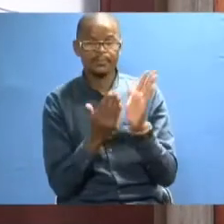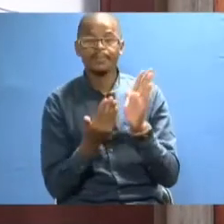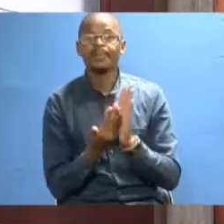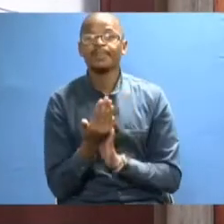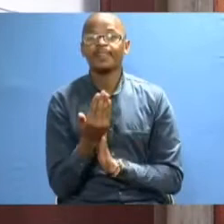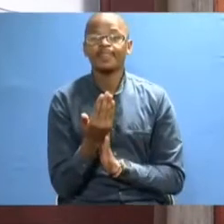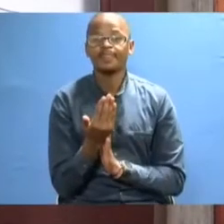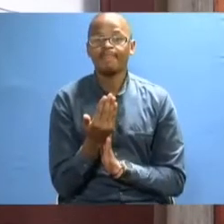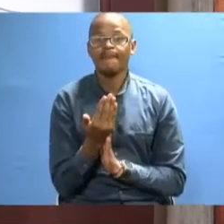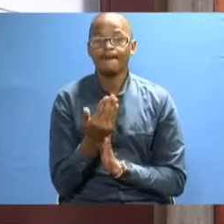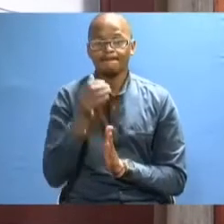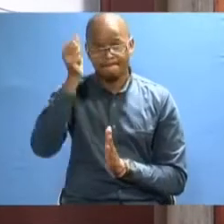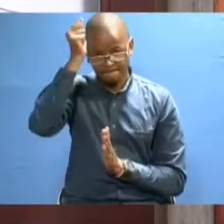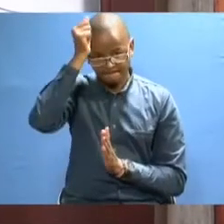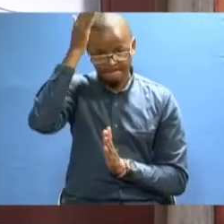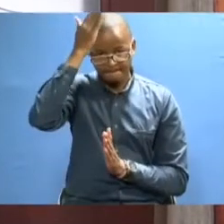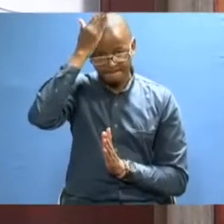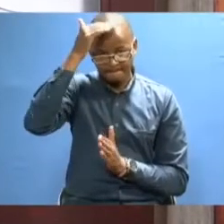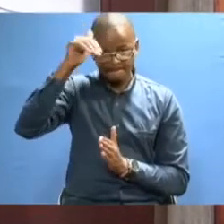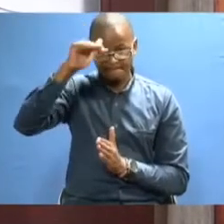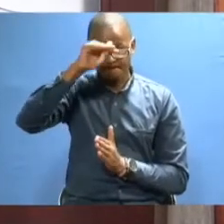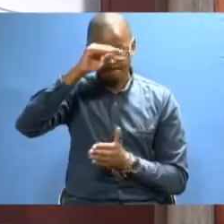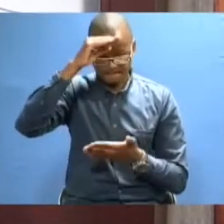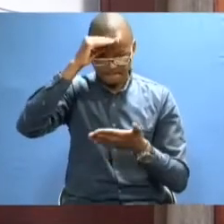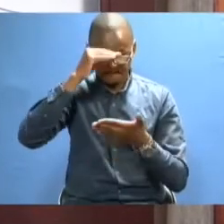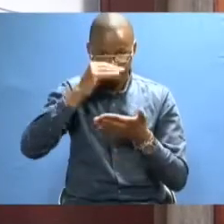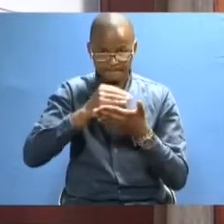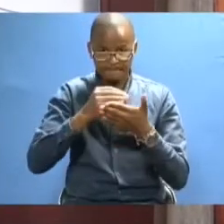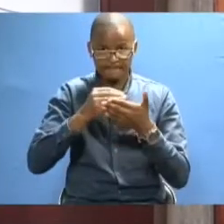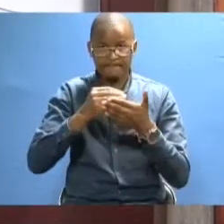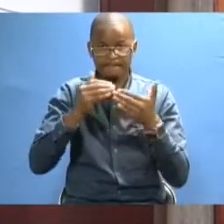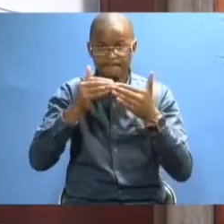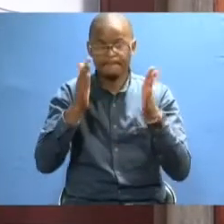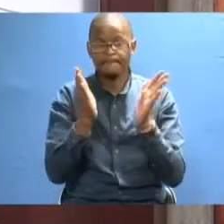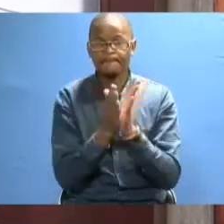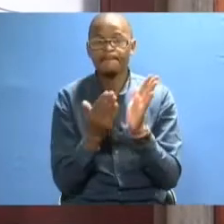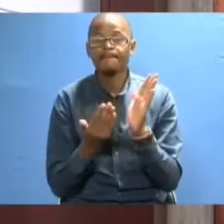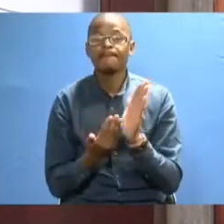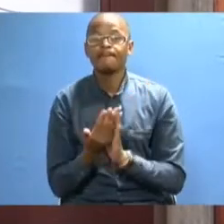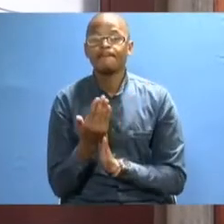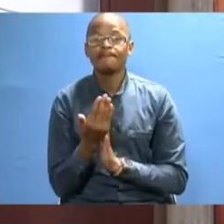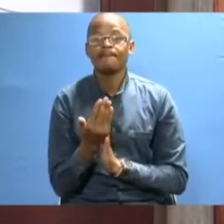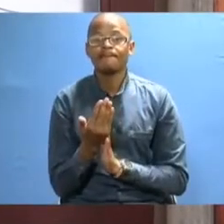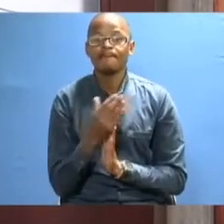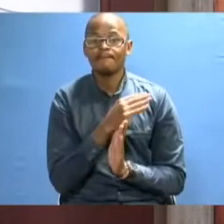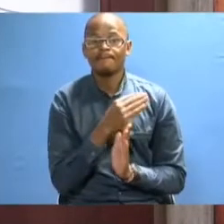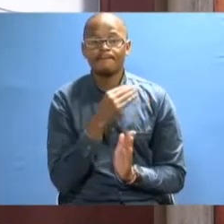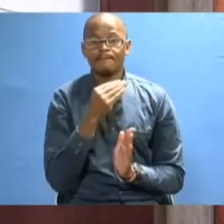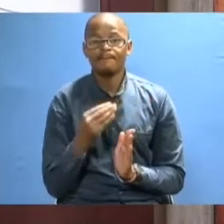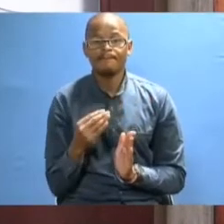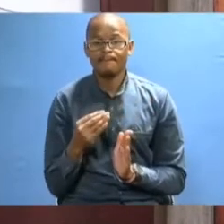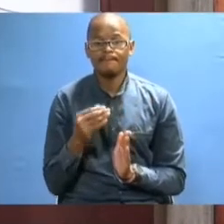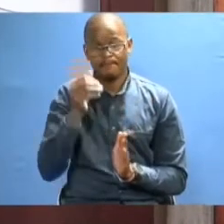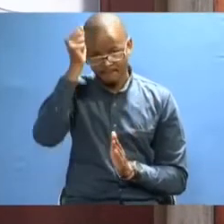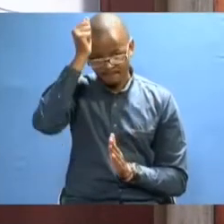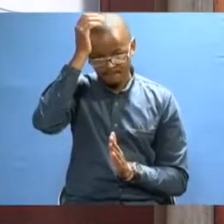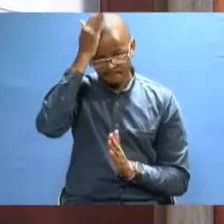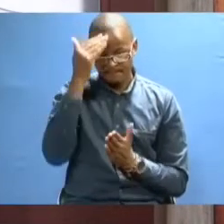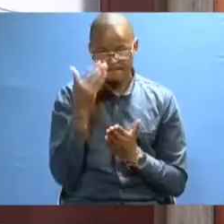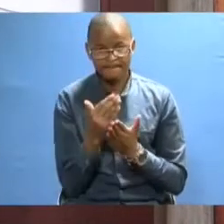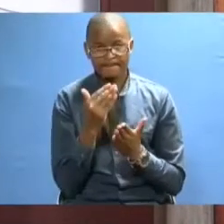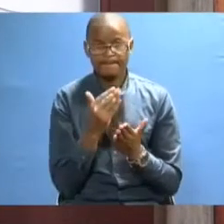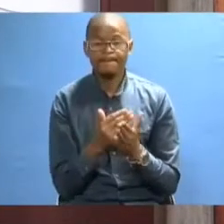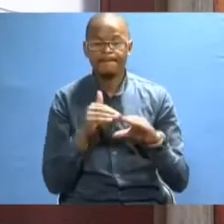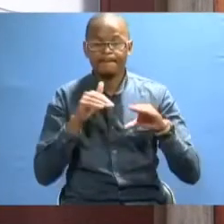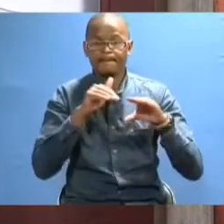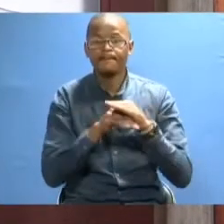Development. Master of Environmental Studies and Community Development. And a Master's